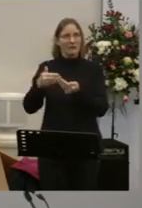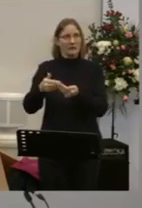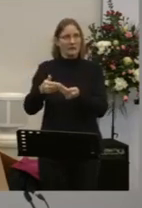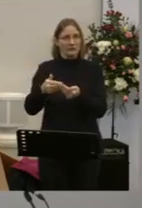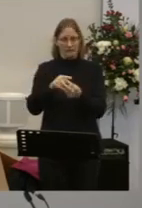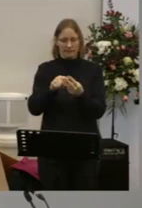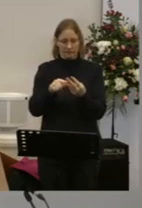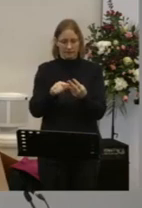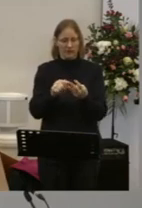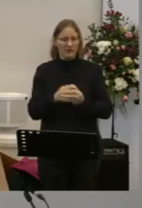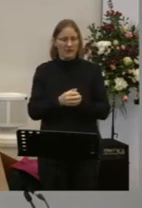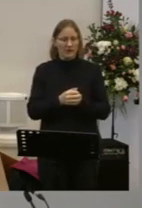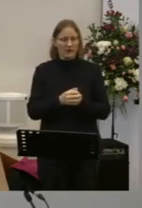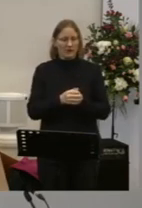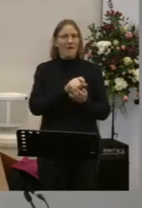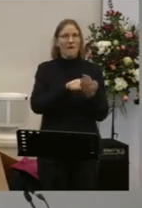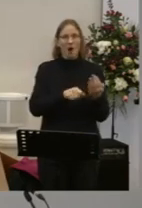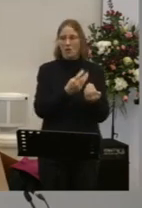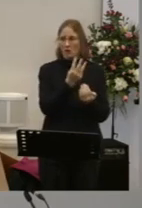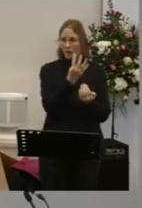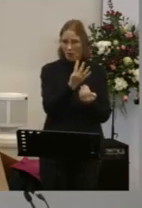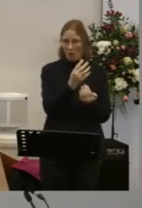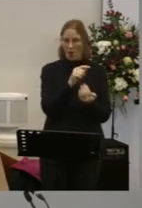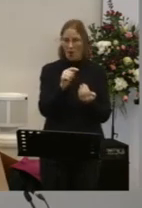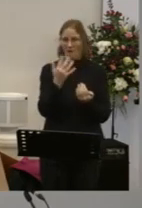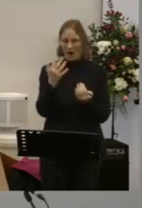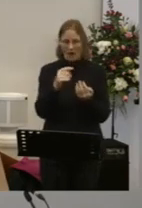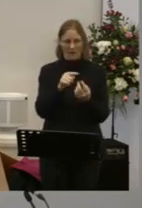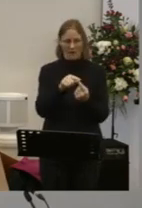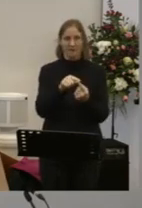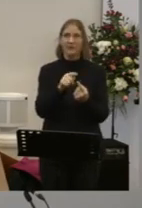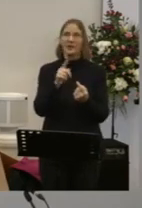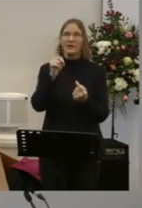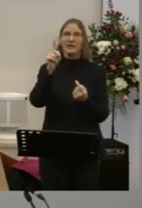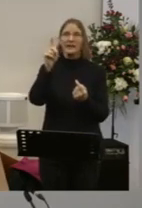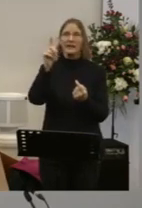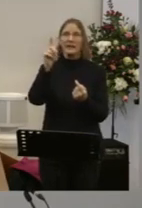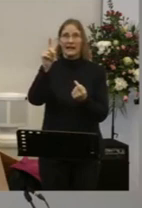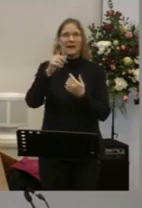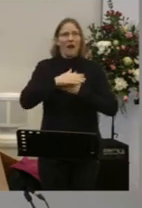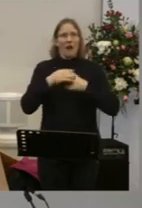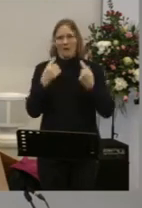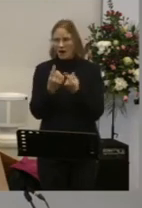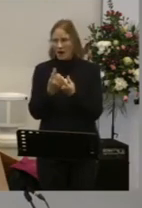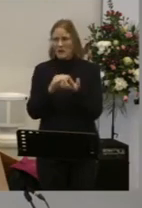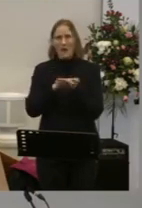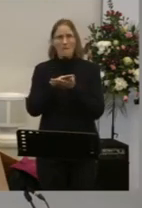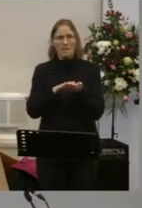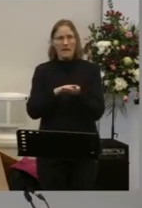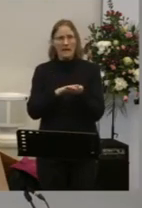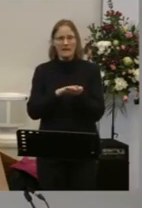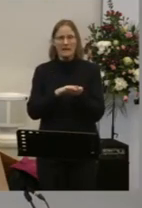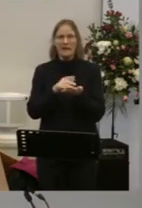Read with me End of verse 4 In love he predestined us for adoption to sonship Through